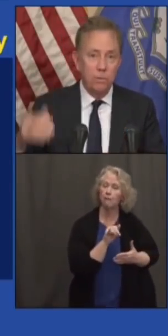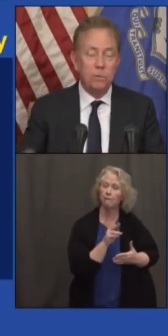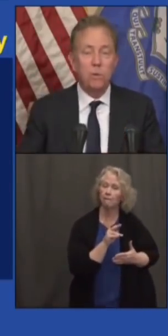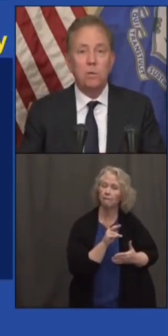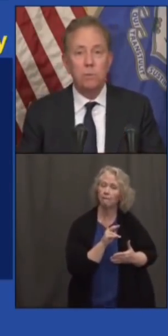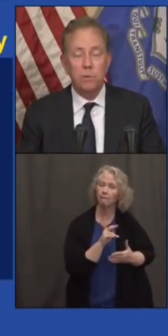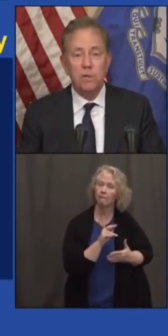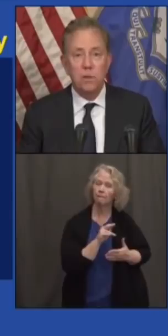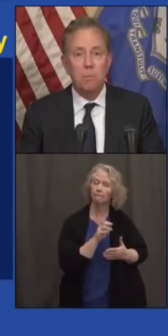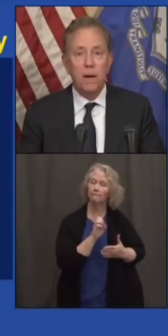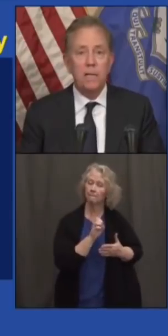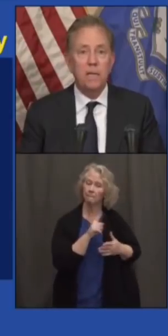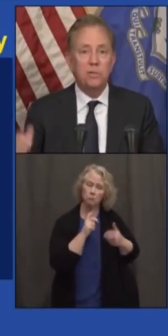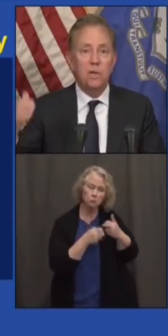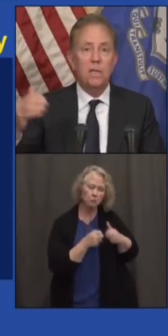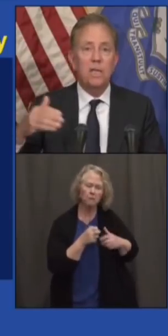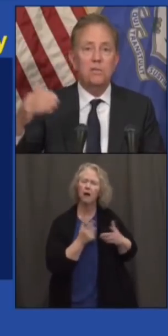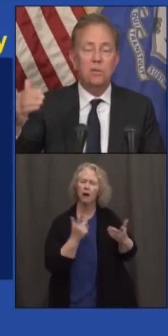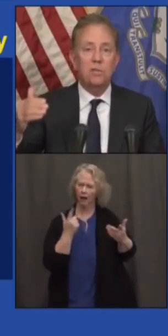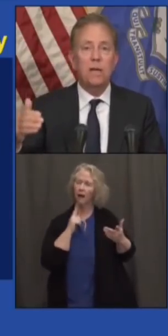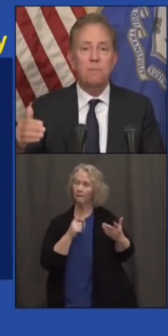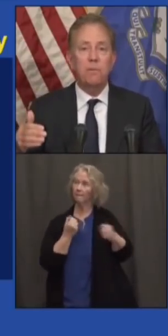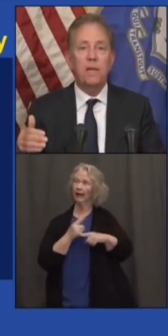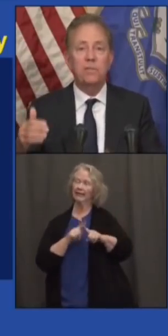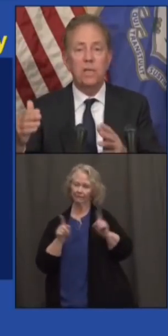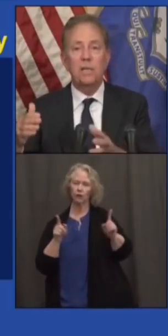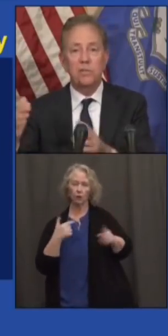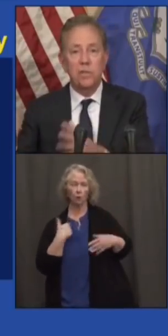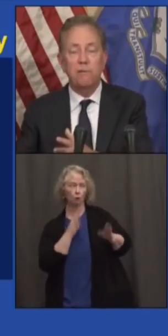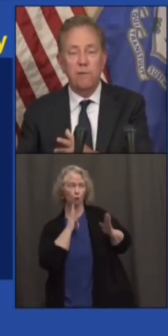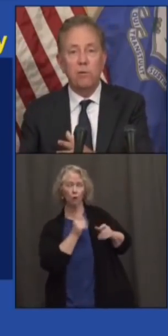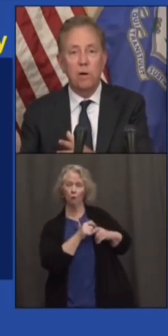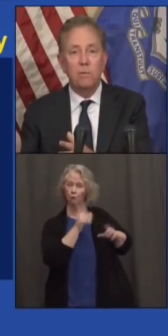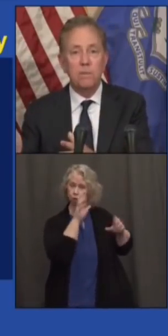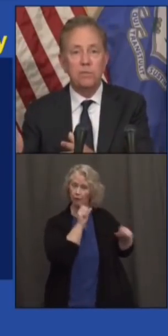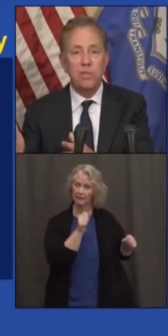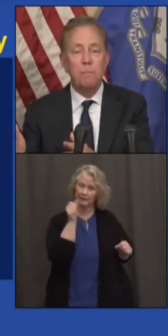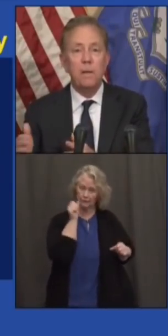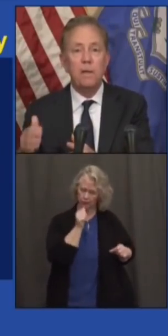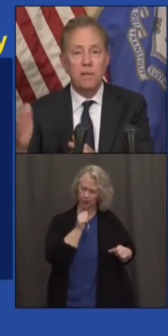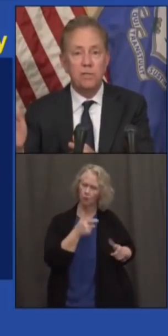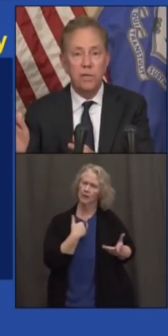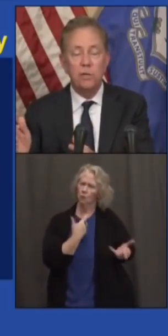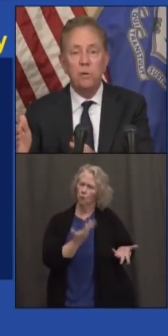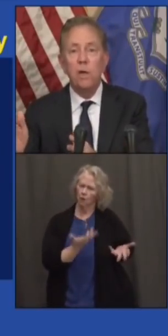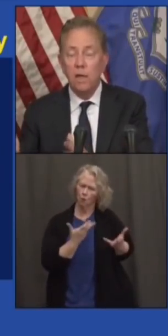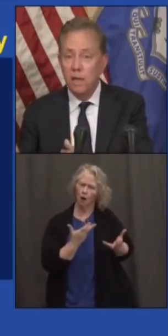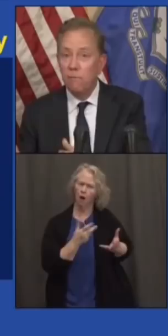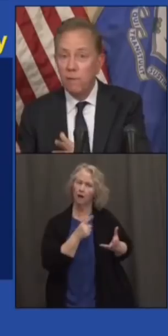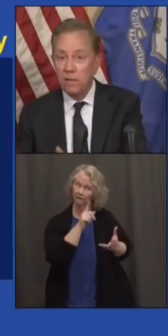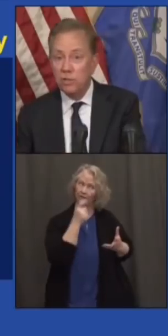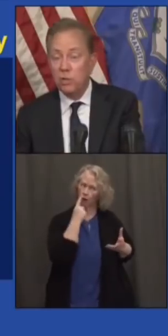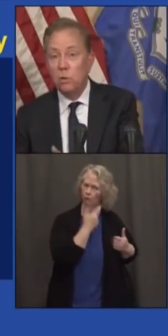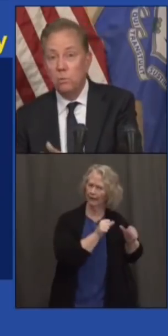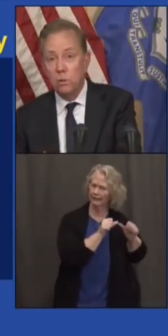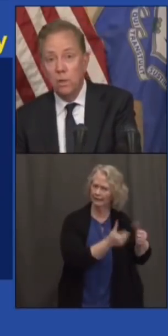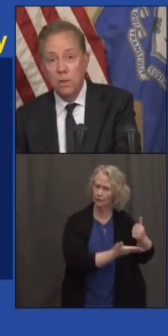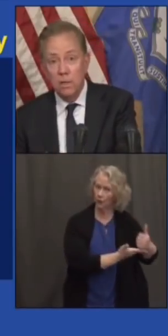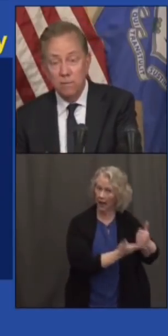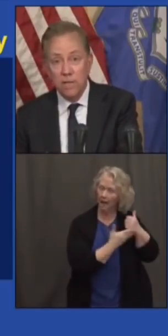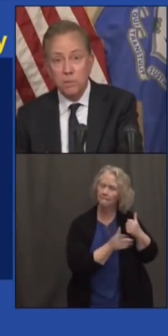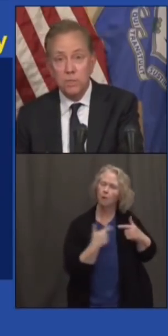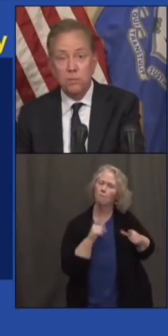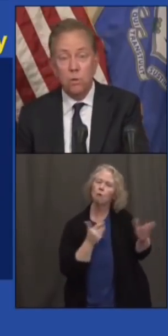We talked with President Biden yesterday. These are the type of things we'd like to see the federal government step in and continue if we can show